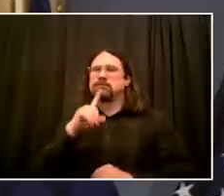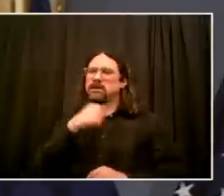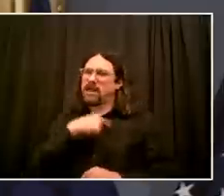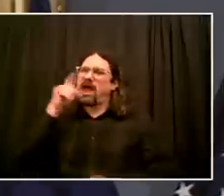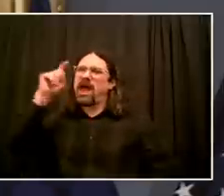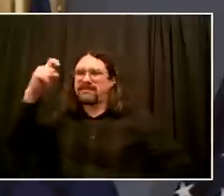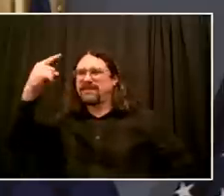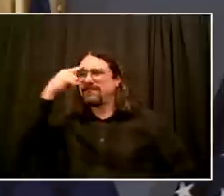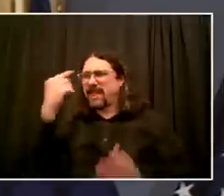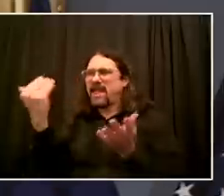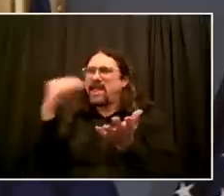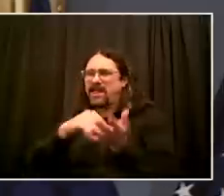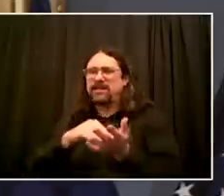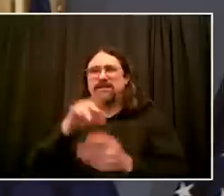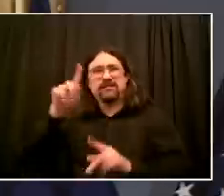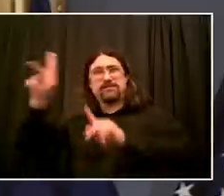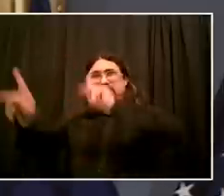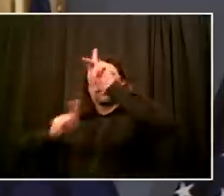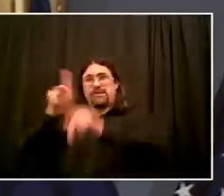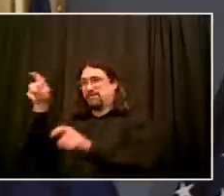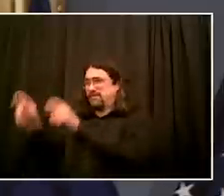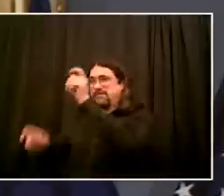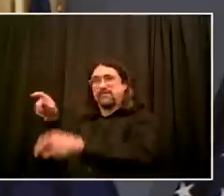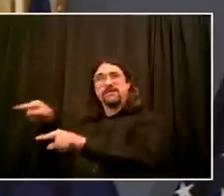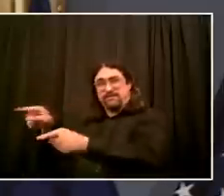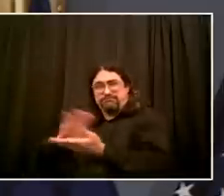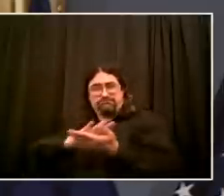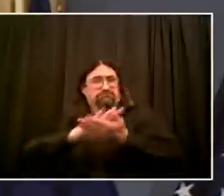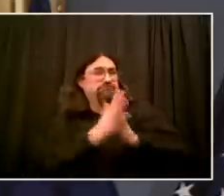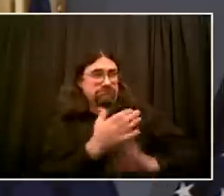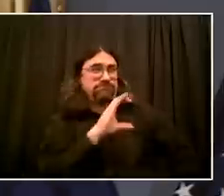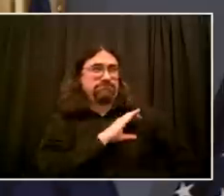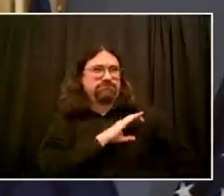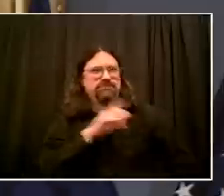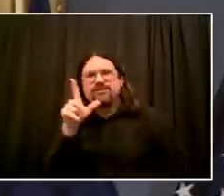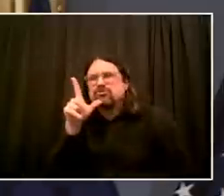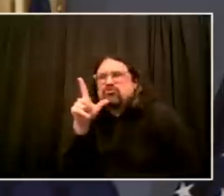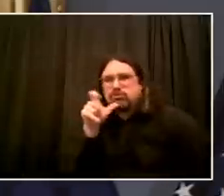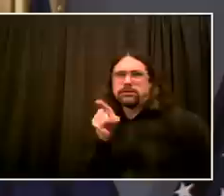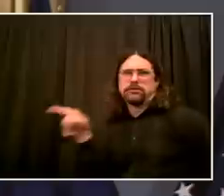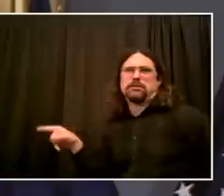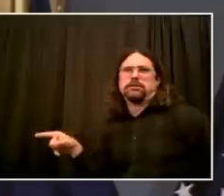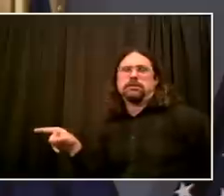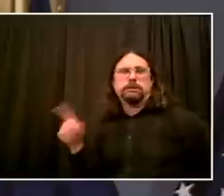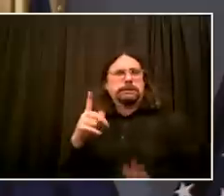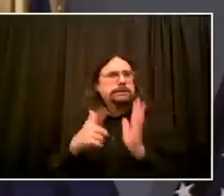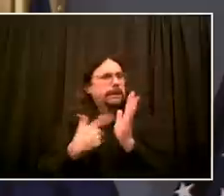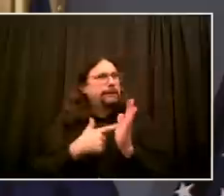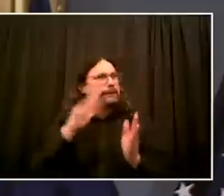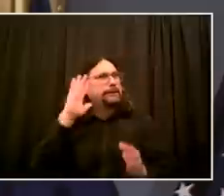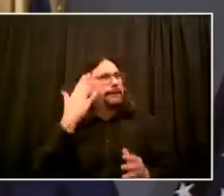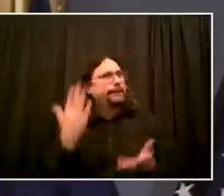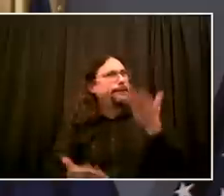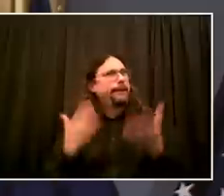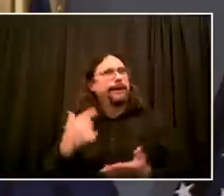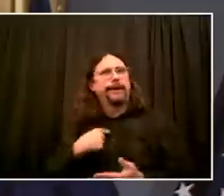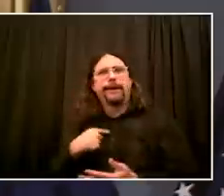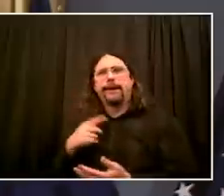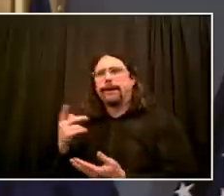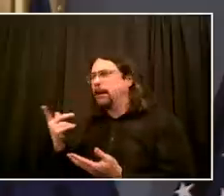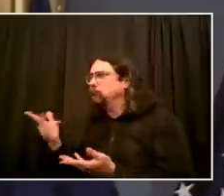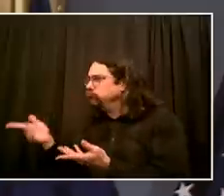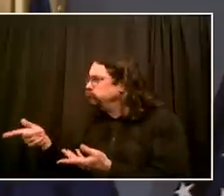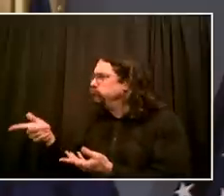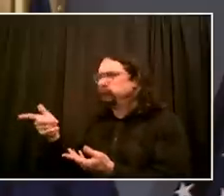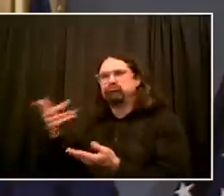and I've had this conversation with Commissioner Shea many times, that he is an exemplar of what good policing is. He started on the beat in 1991